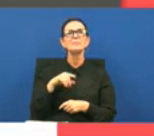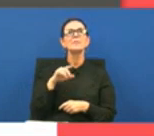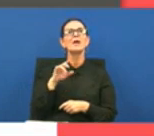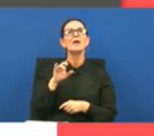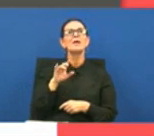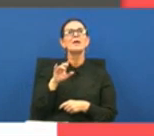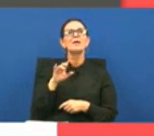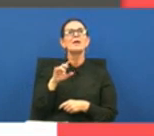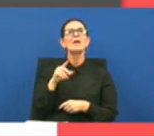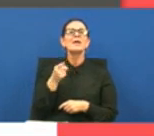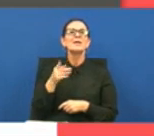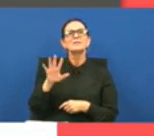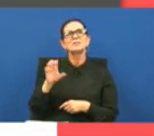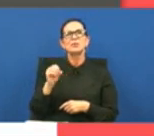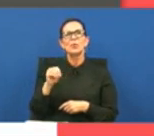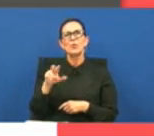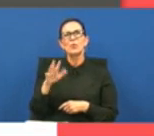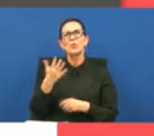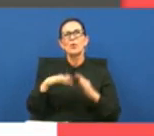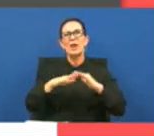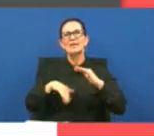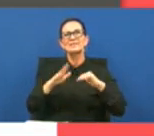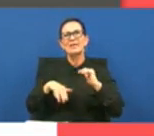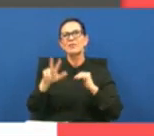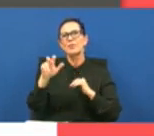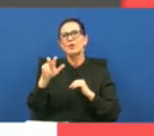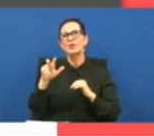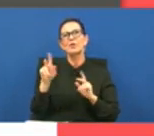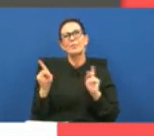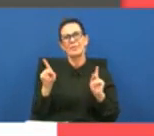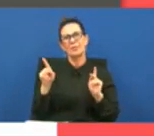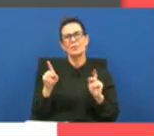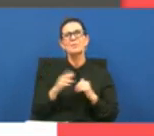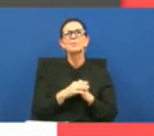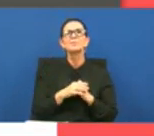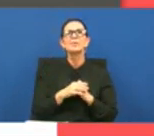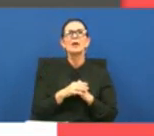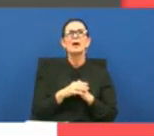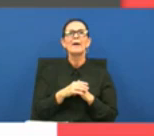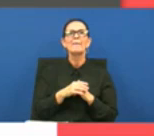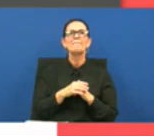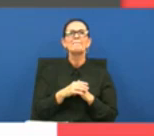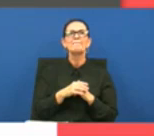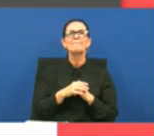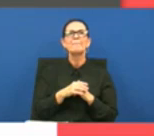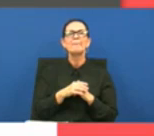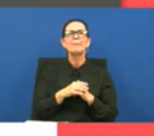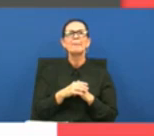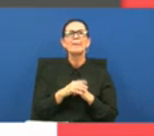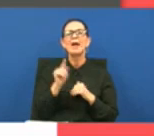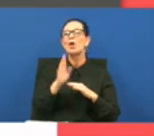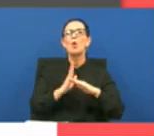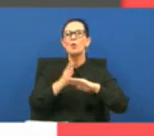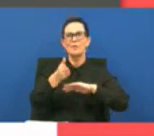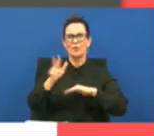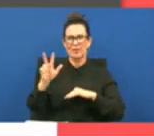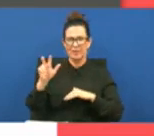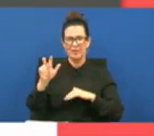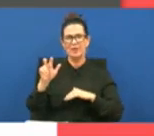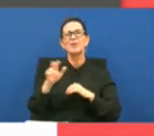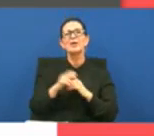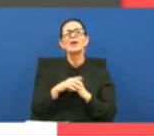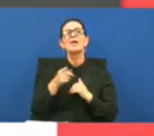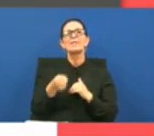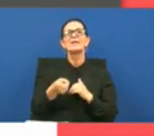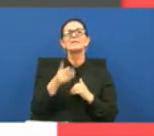accounts for a little bit over 300 individuals um partly i think and this is just me speculating i think a lot of it is dealing with